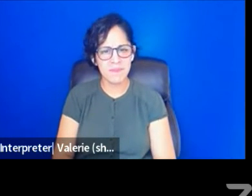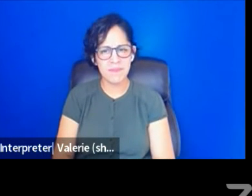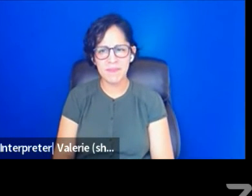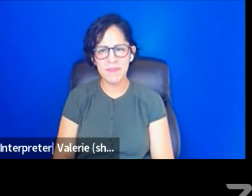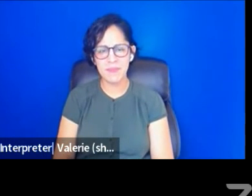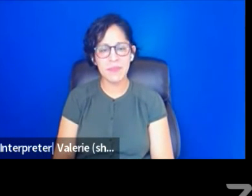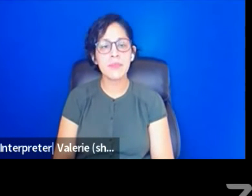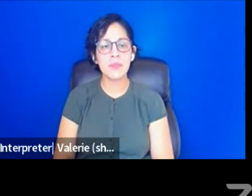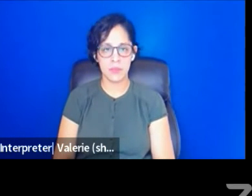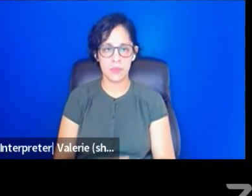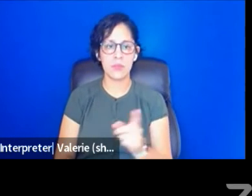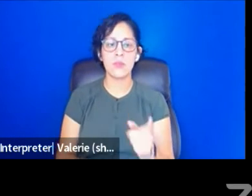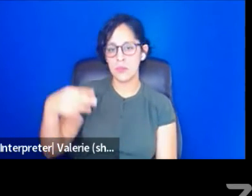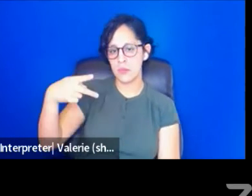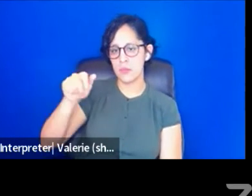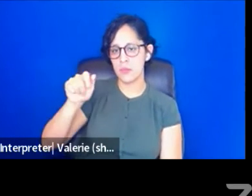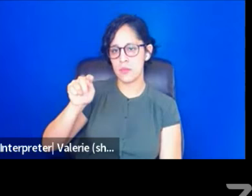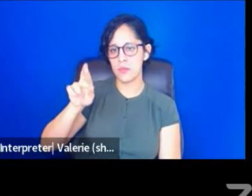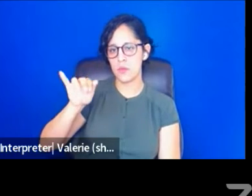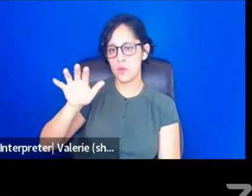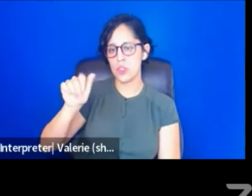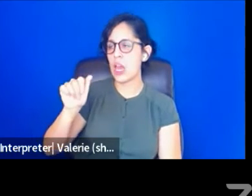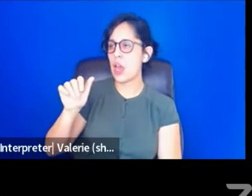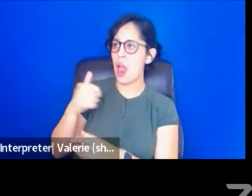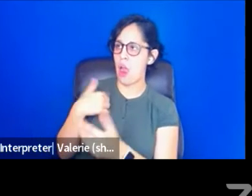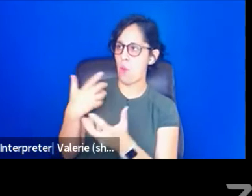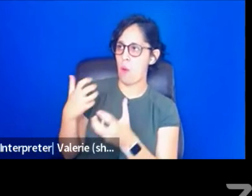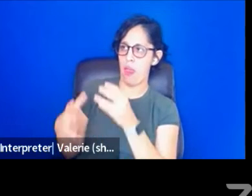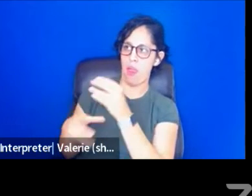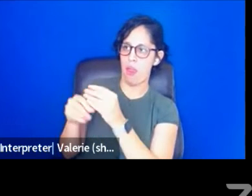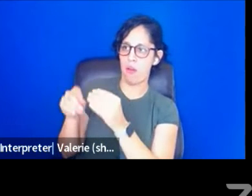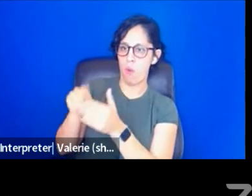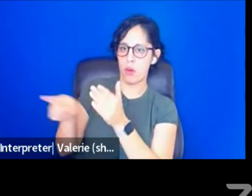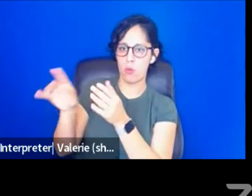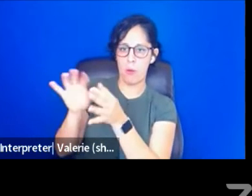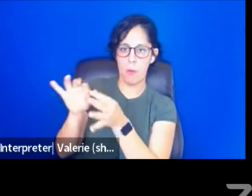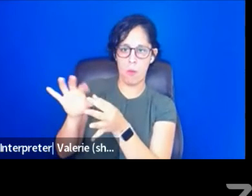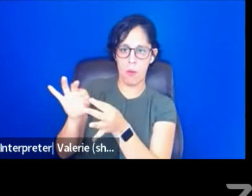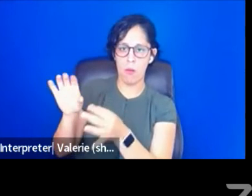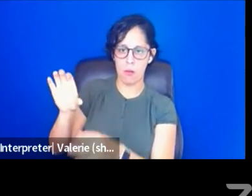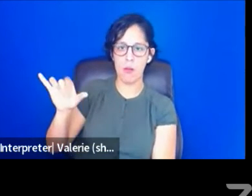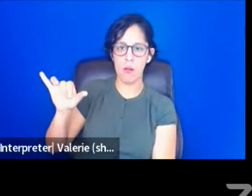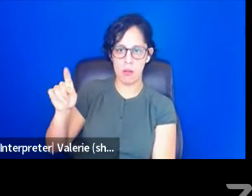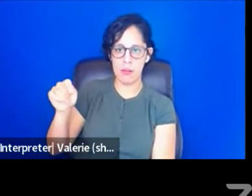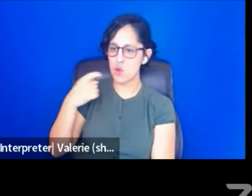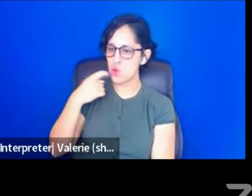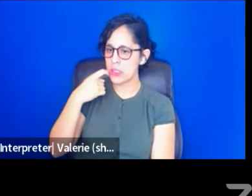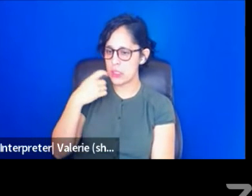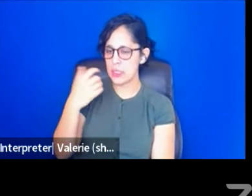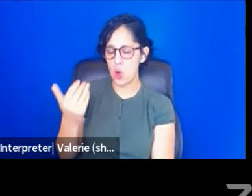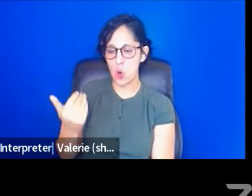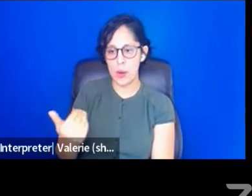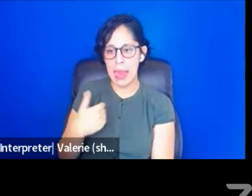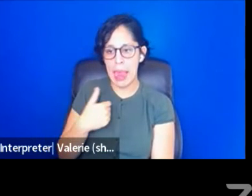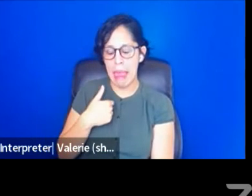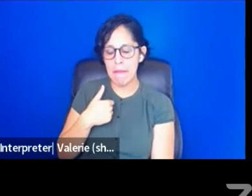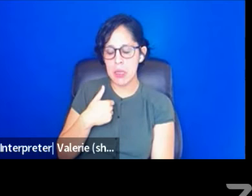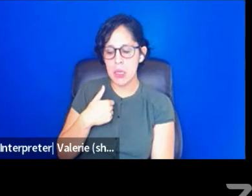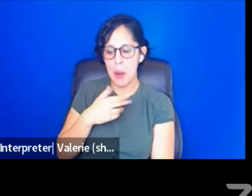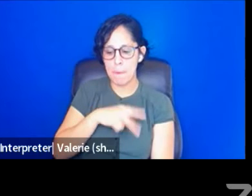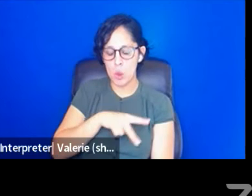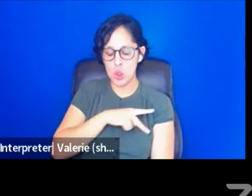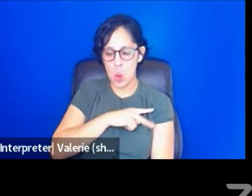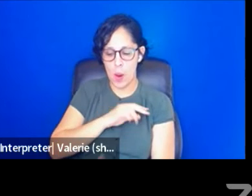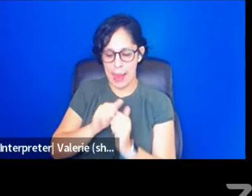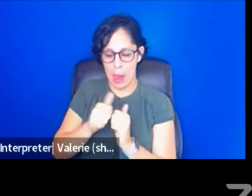To piggyback on what Clint is saying, I feel like there's the personal look at how I'm